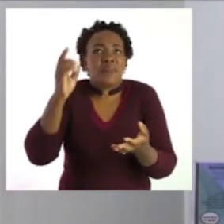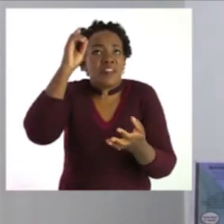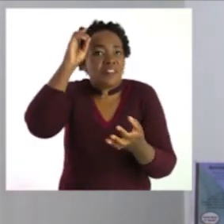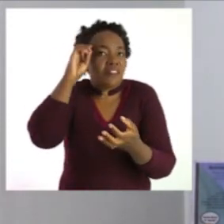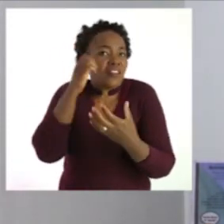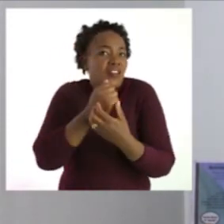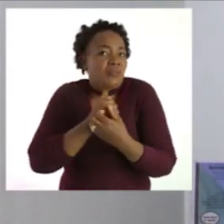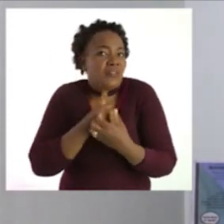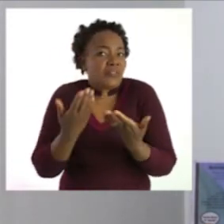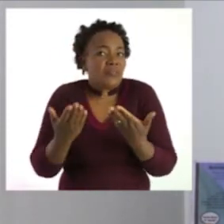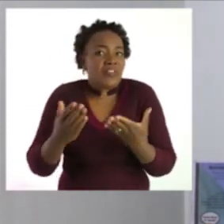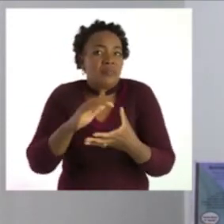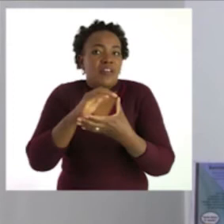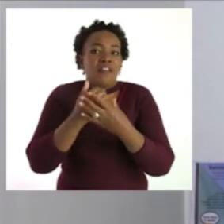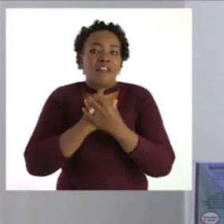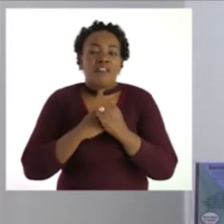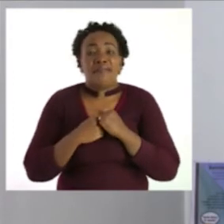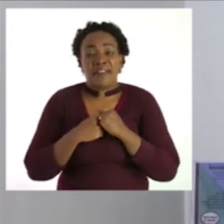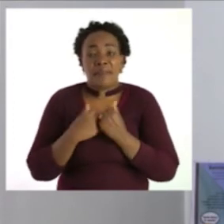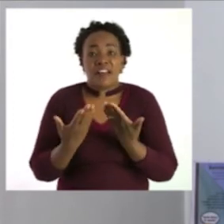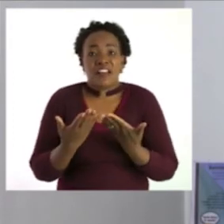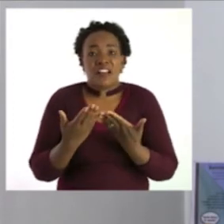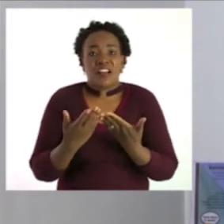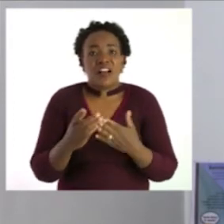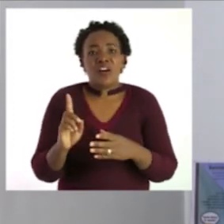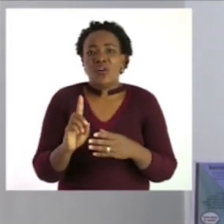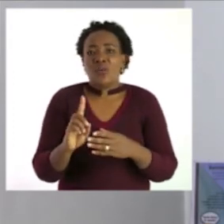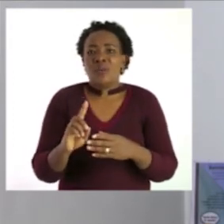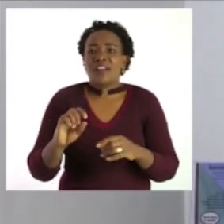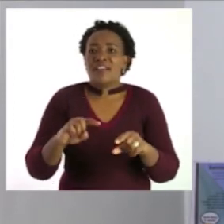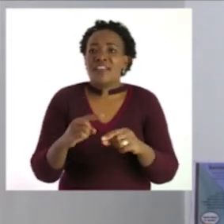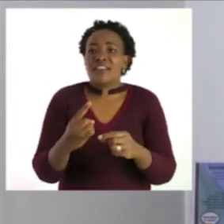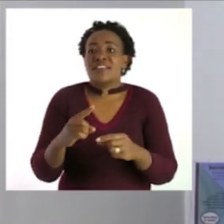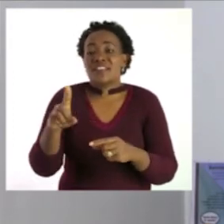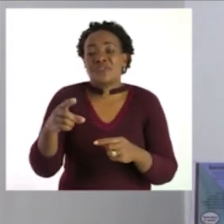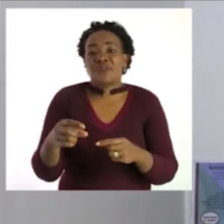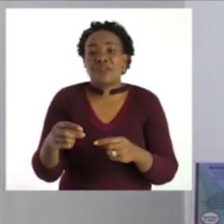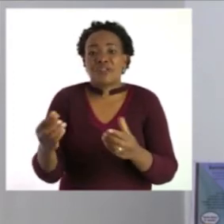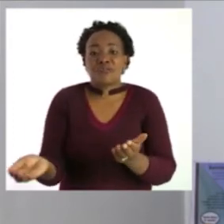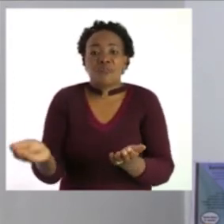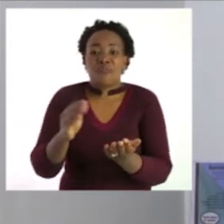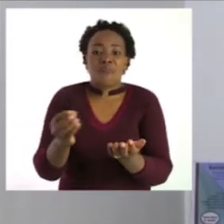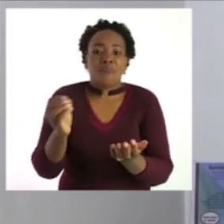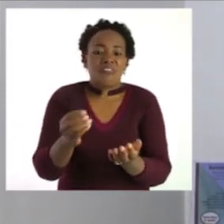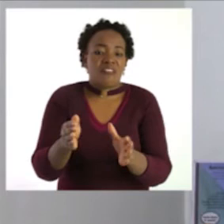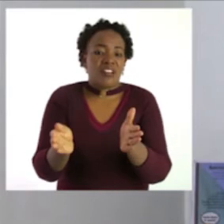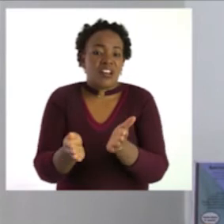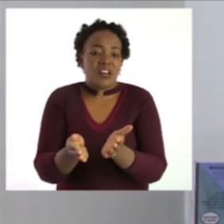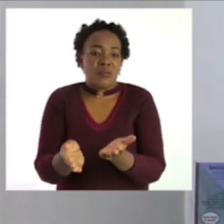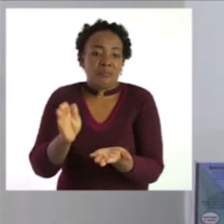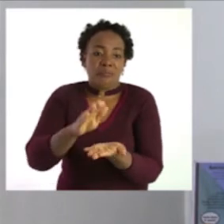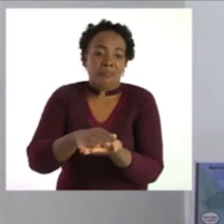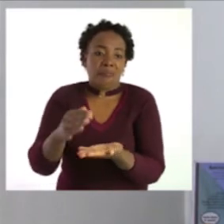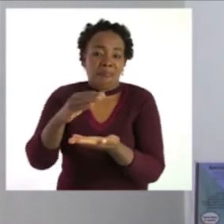and your parents what are some of the things you are picking to take with you